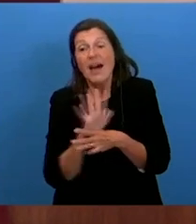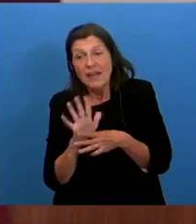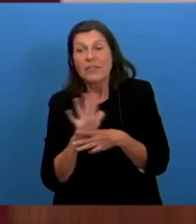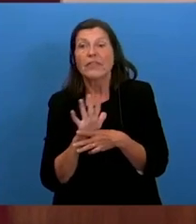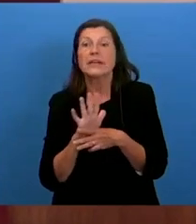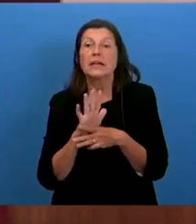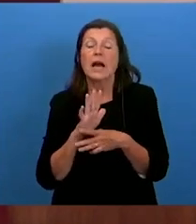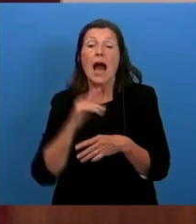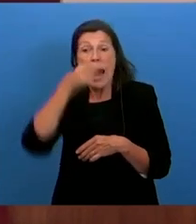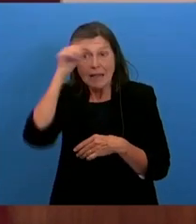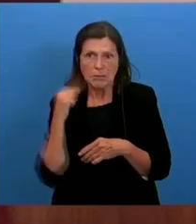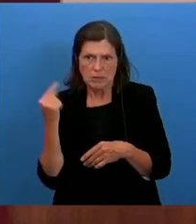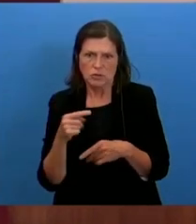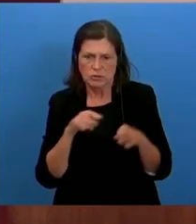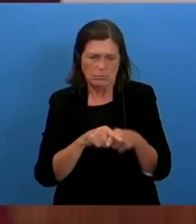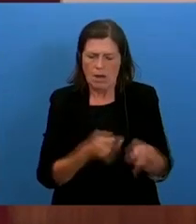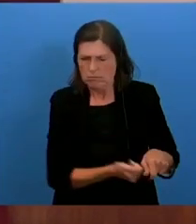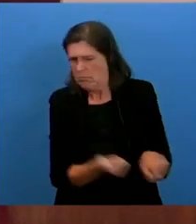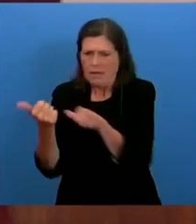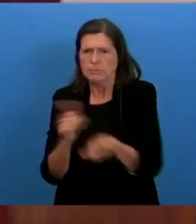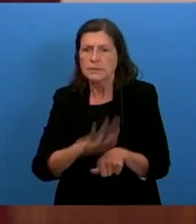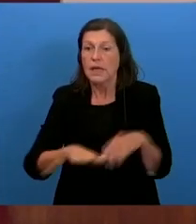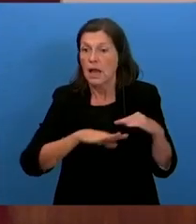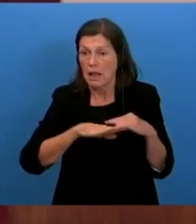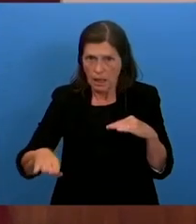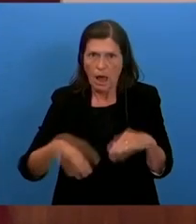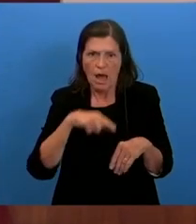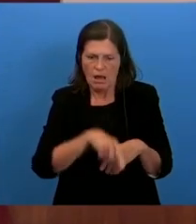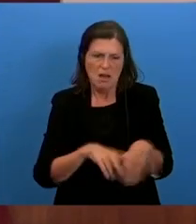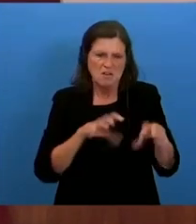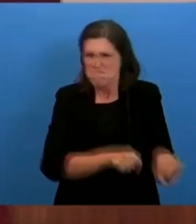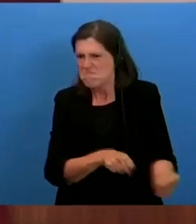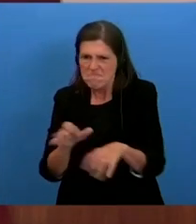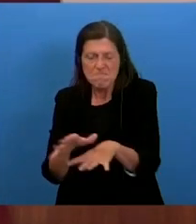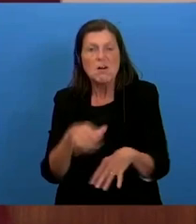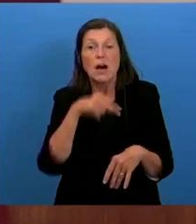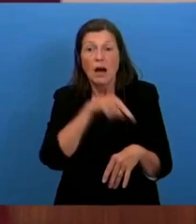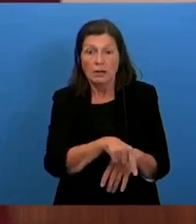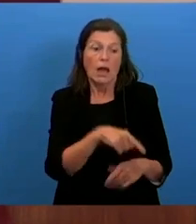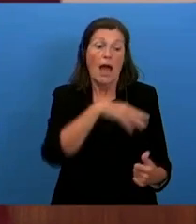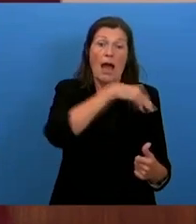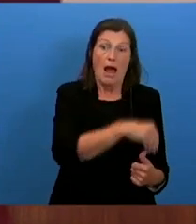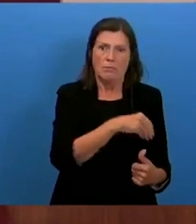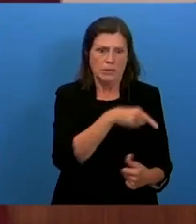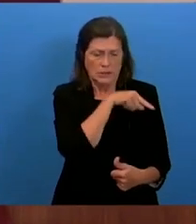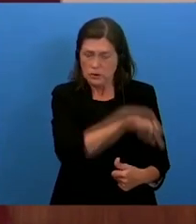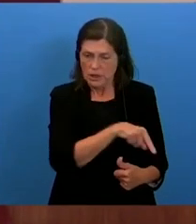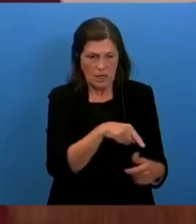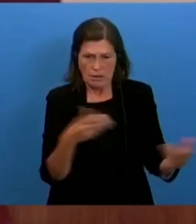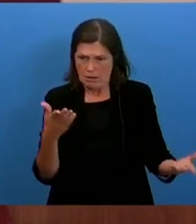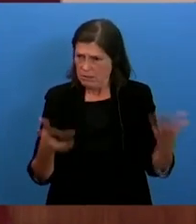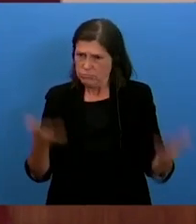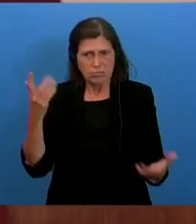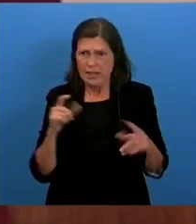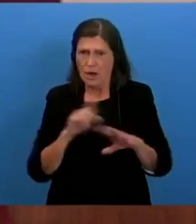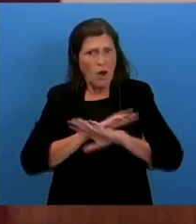cleansing. The inability of expelled to return to their ancestral land in the territory of present-day Armenia represent an immense injustice that